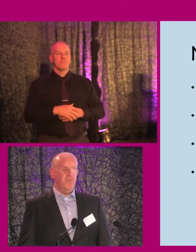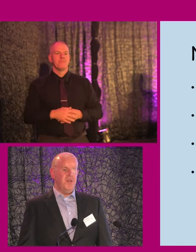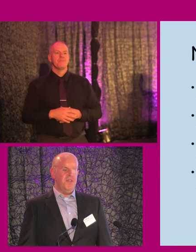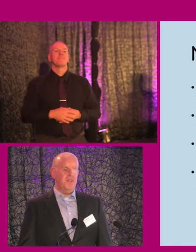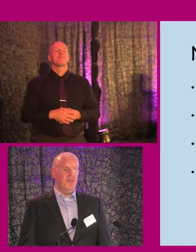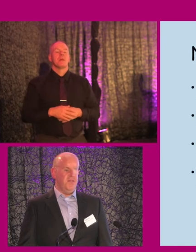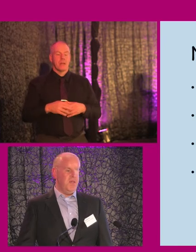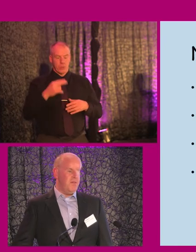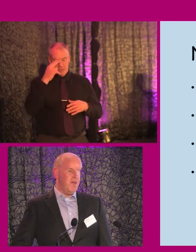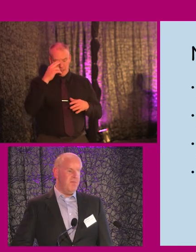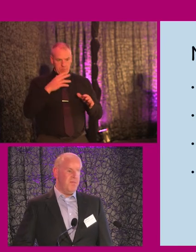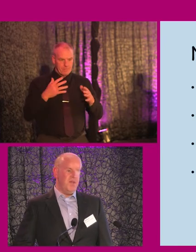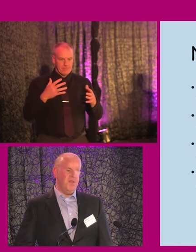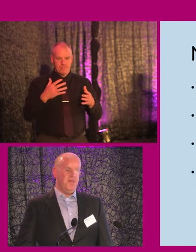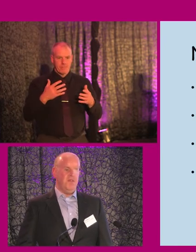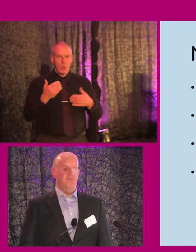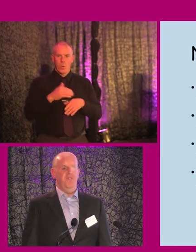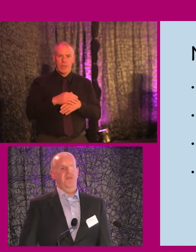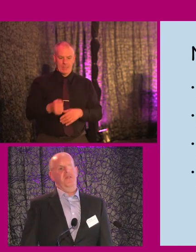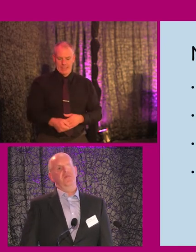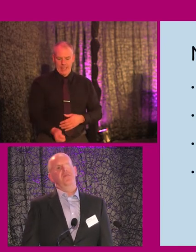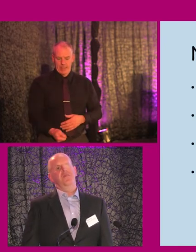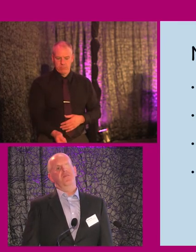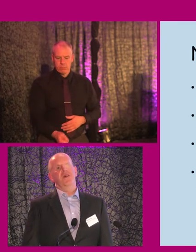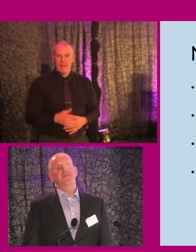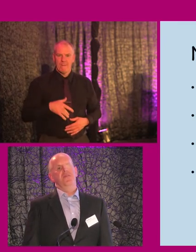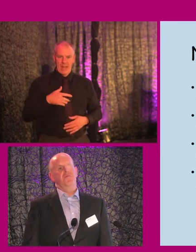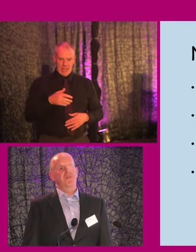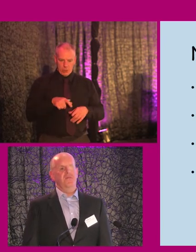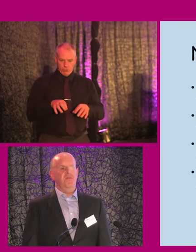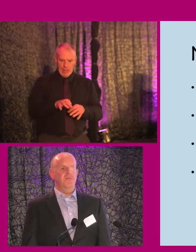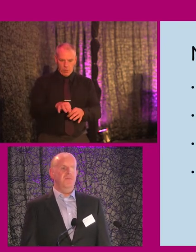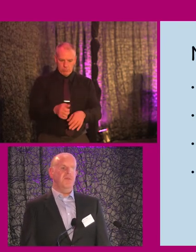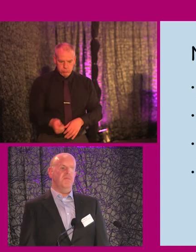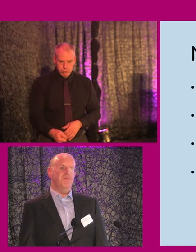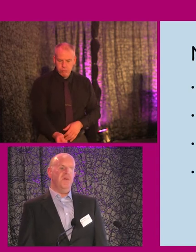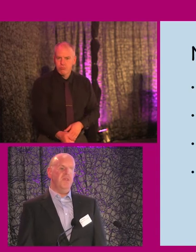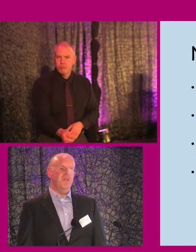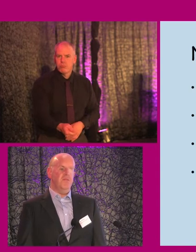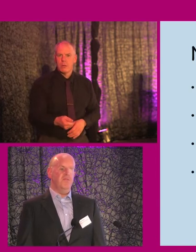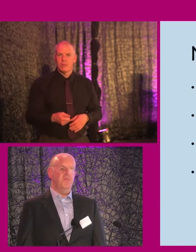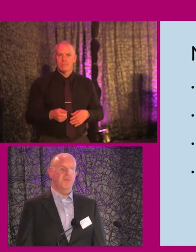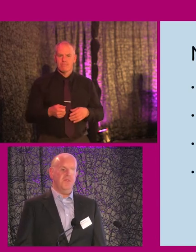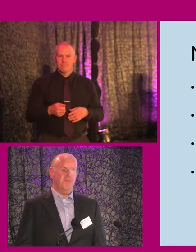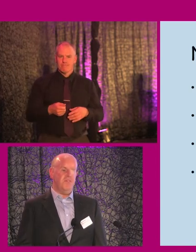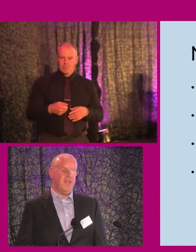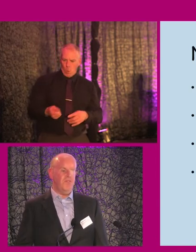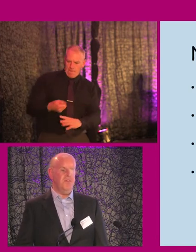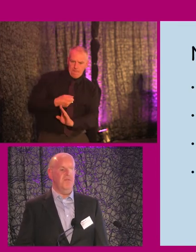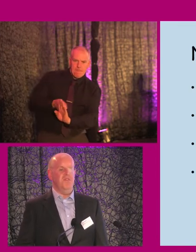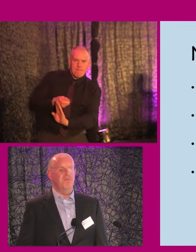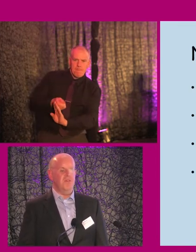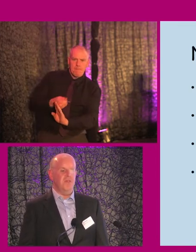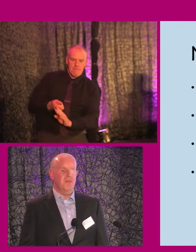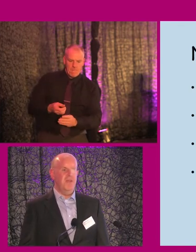you know, processing things like how my how my stick is moving along the ground and what kind of, you know, you know, am I hitting curbs? What's the what's the texture